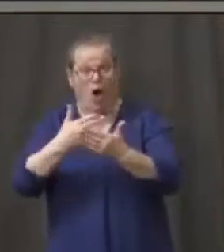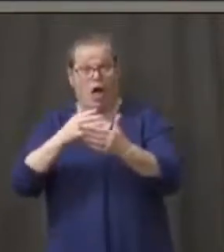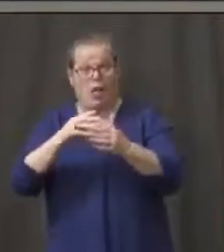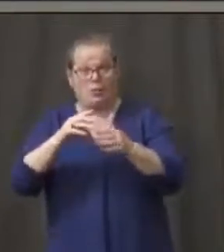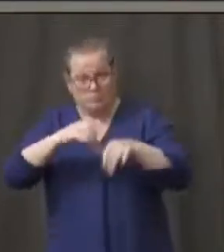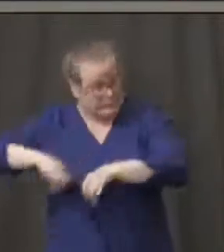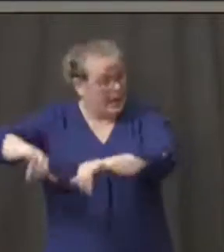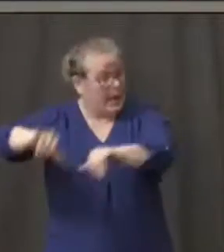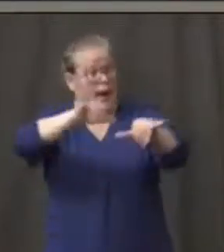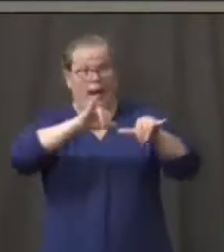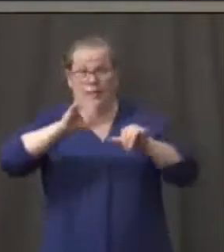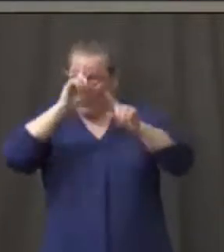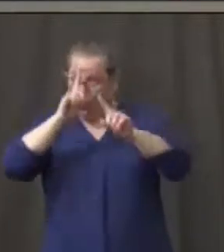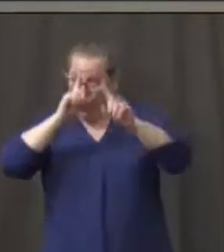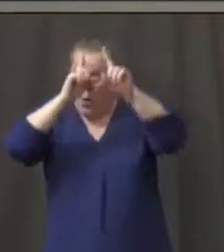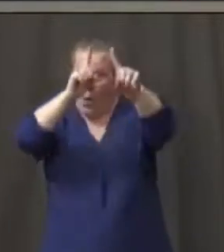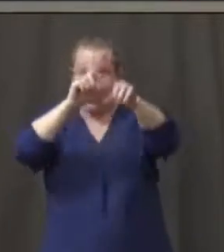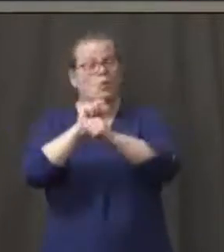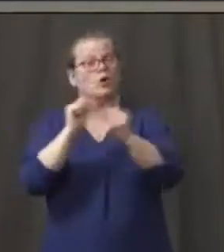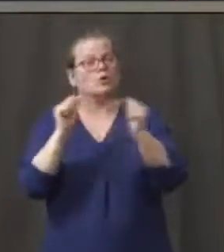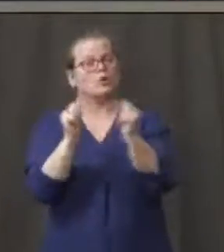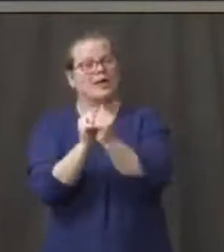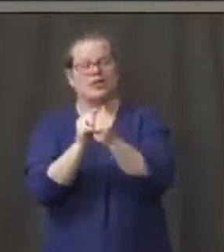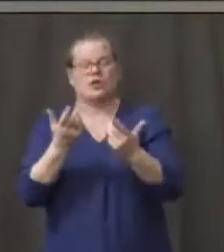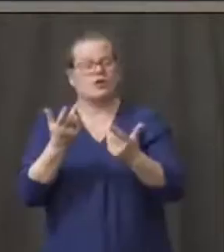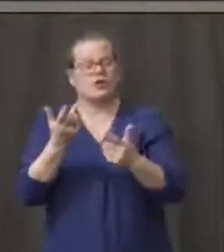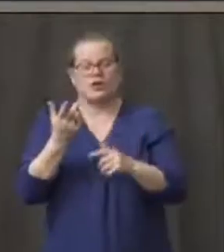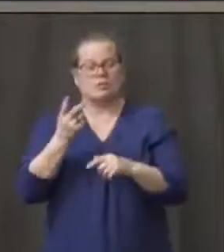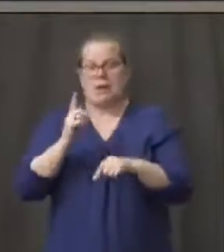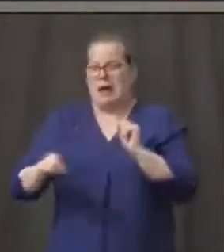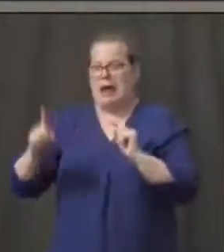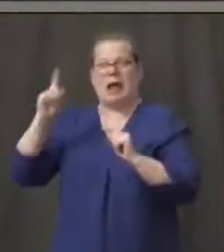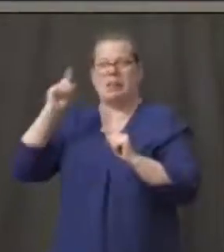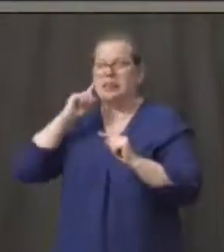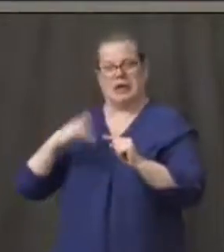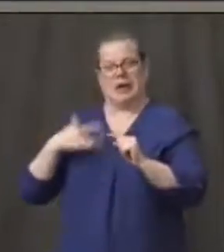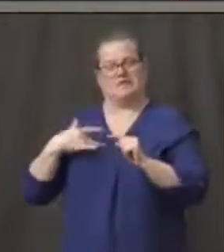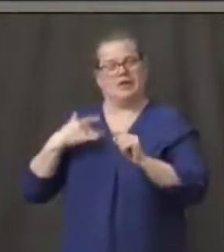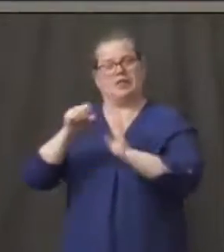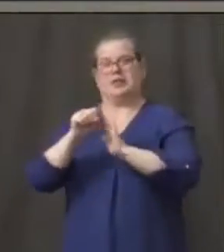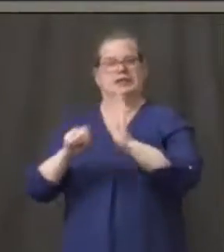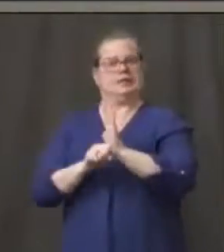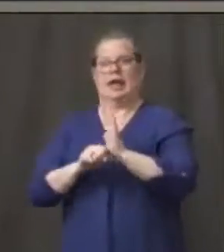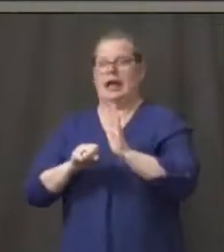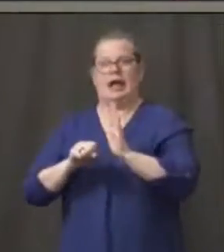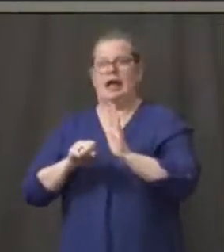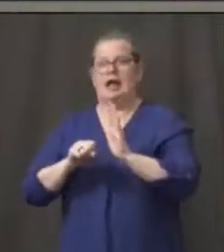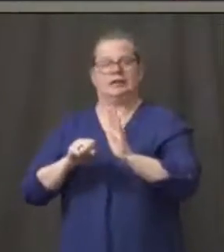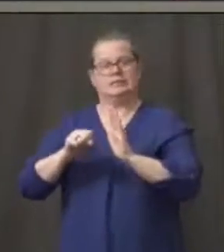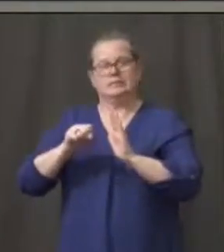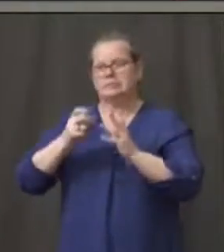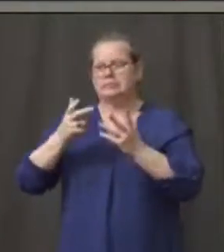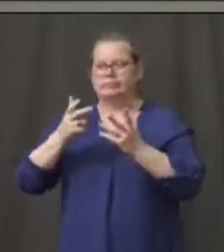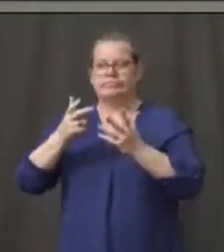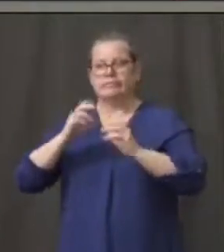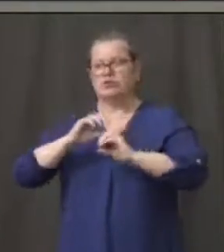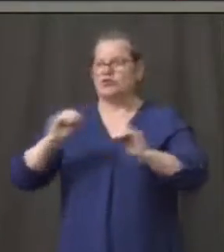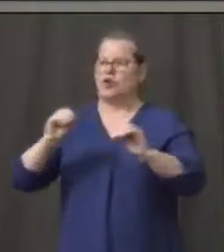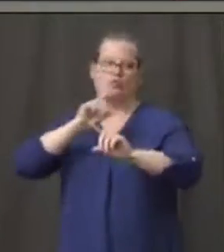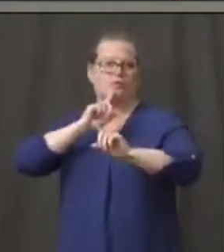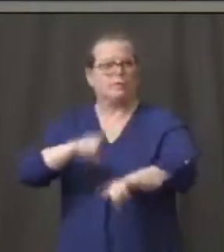I can't think of one thing that I felt the state did not respond. We reached out to them and asked them